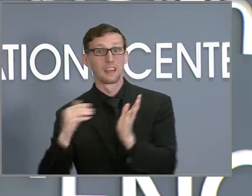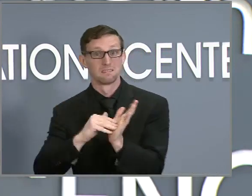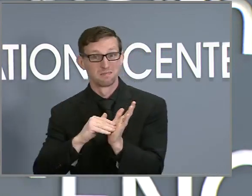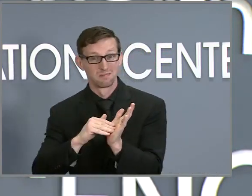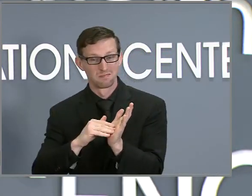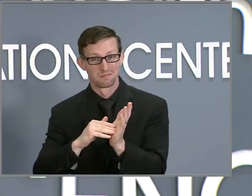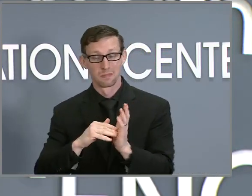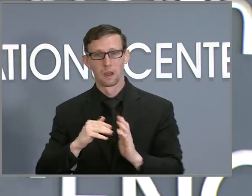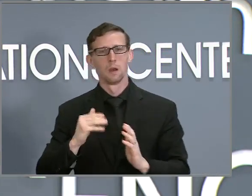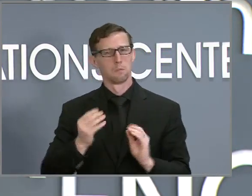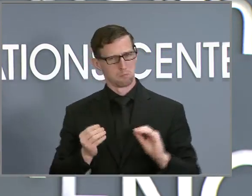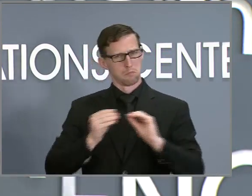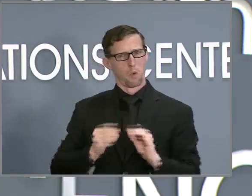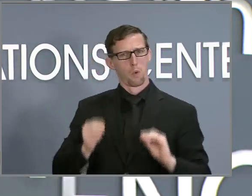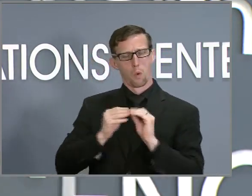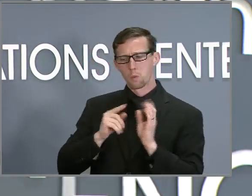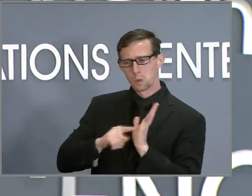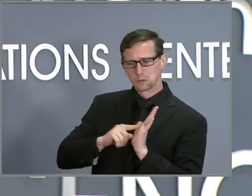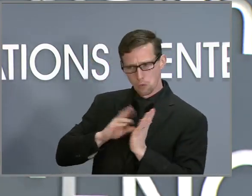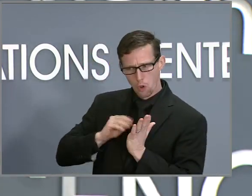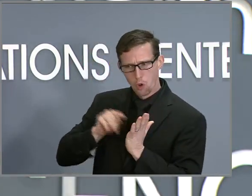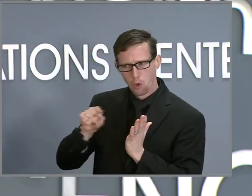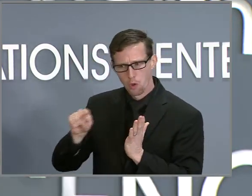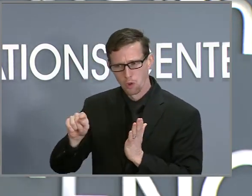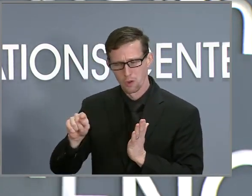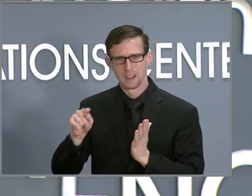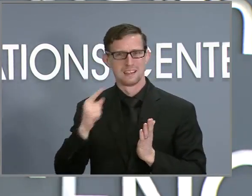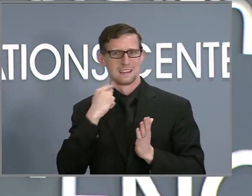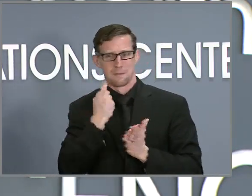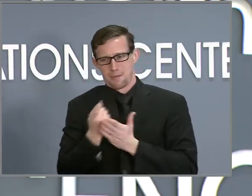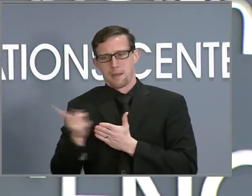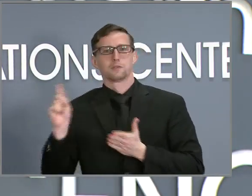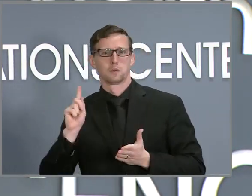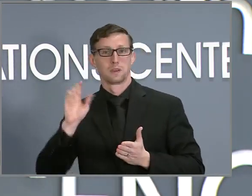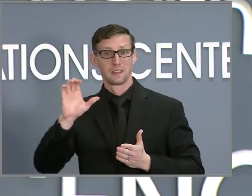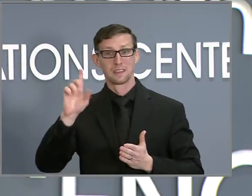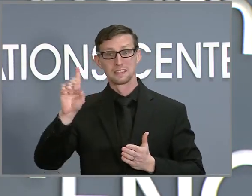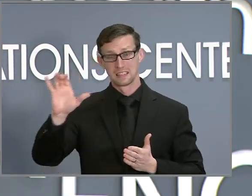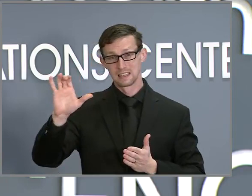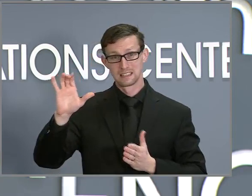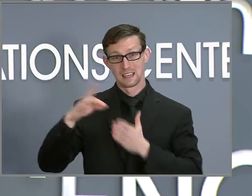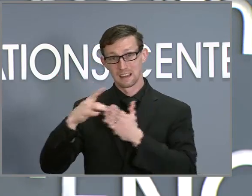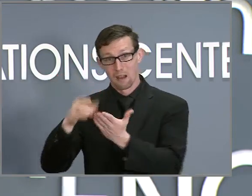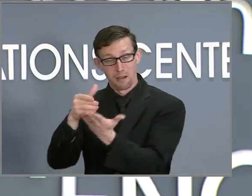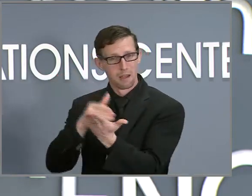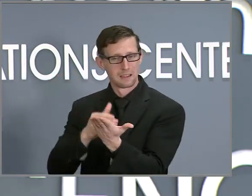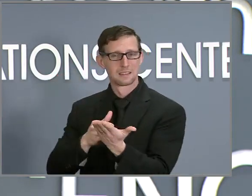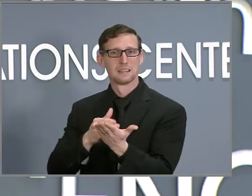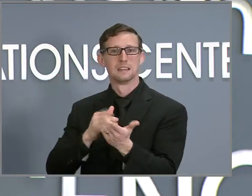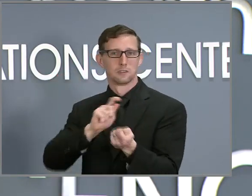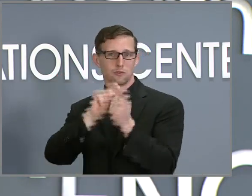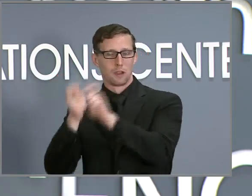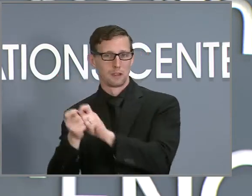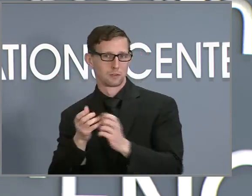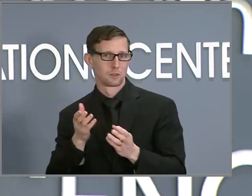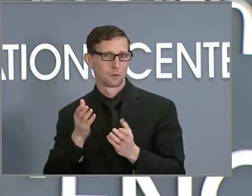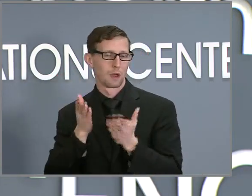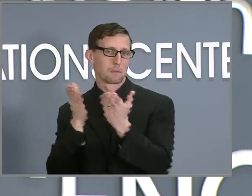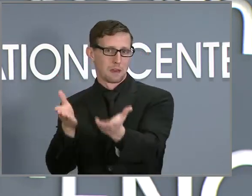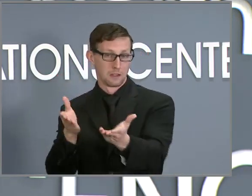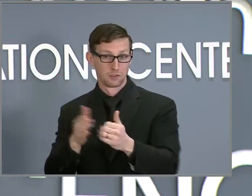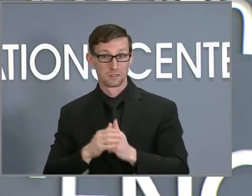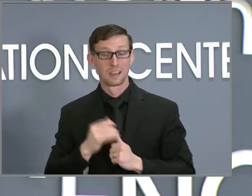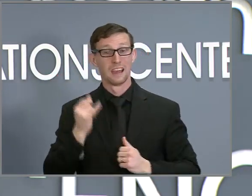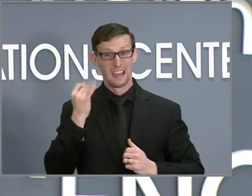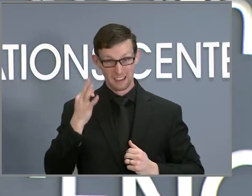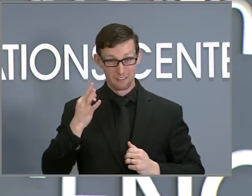updated its guidance for those with a COVID-19 positive test or exposure. It reduced time frames for isolating, depending on